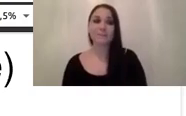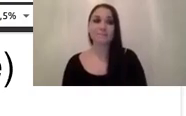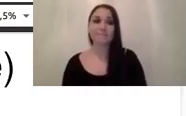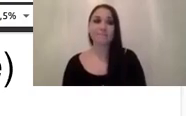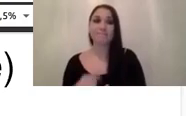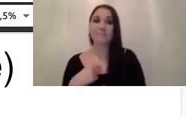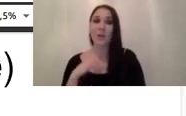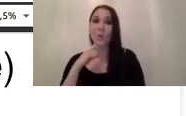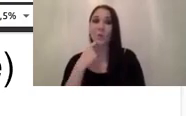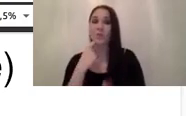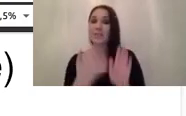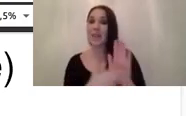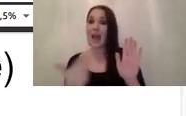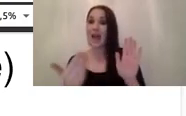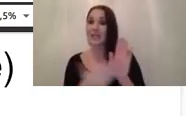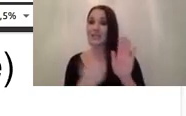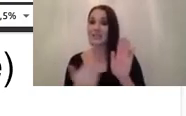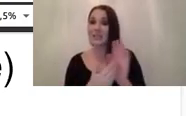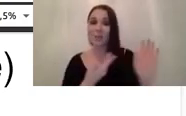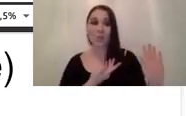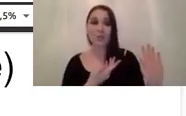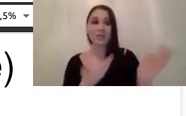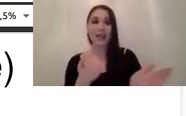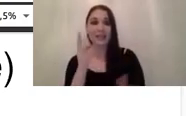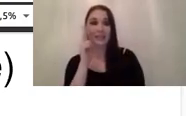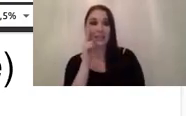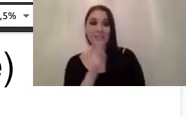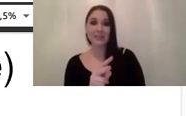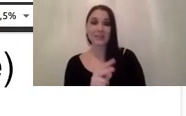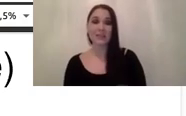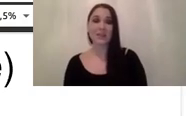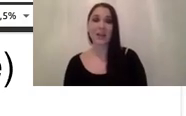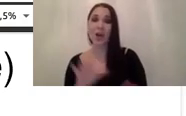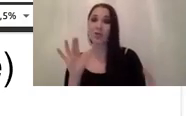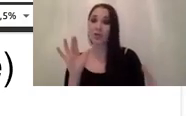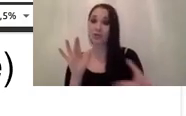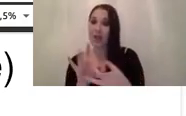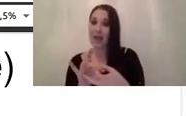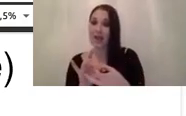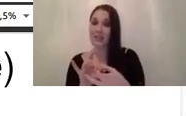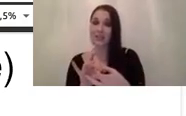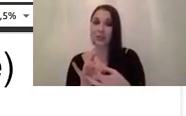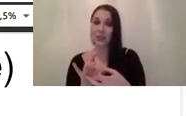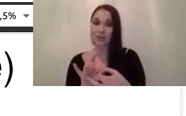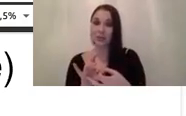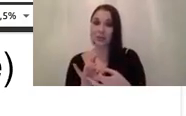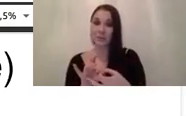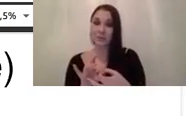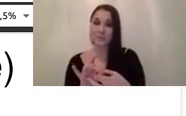um are actually related to as i was mentioning to the to the camera in distance